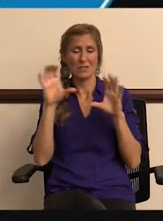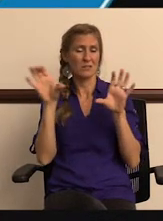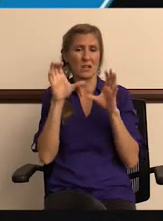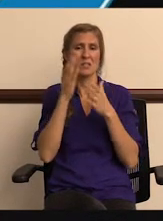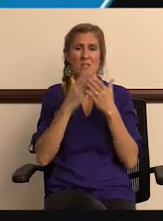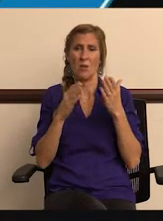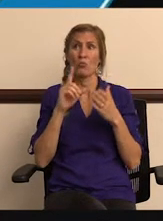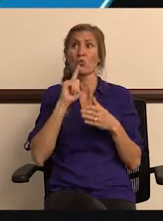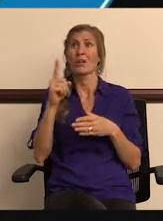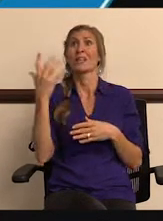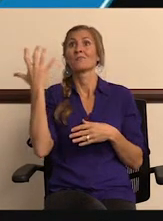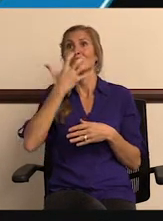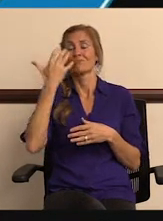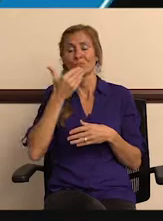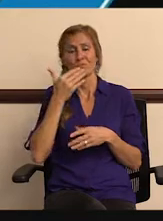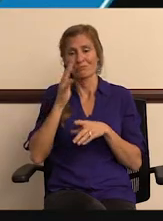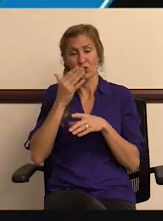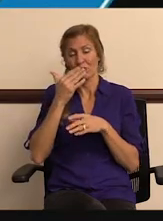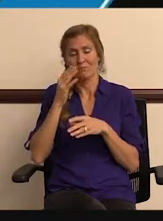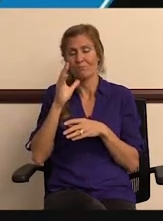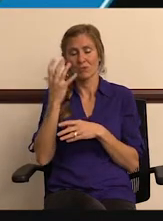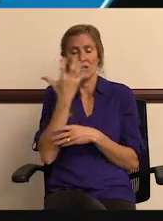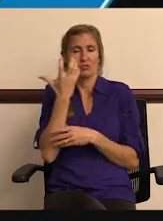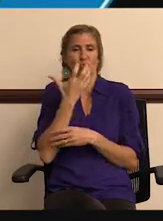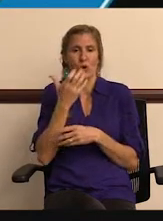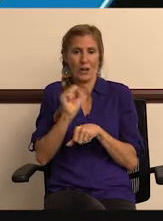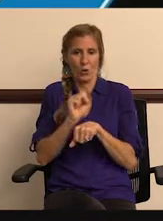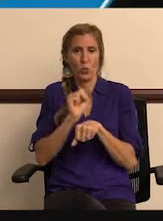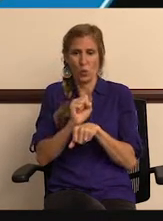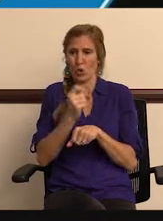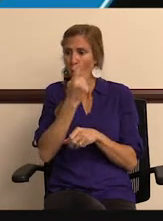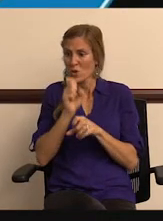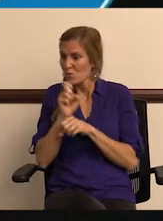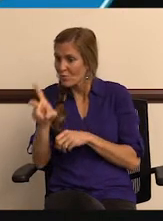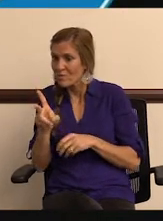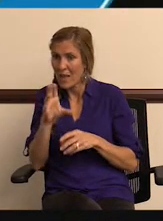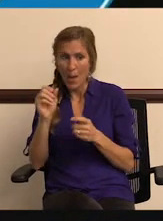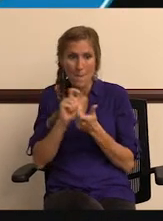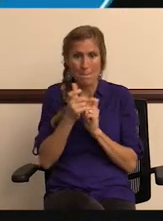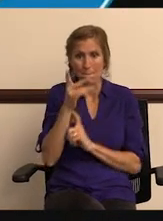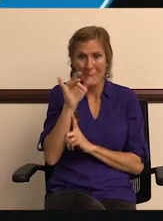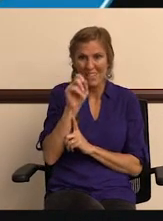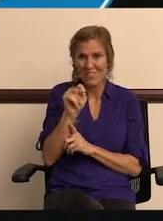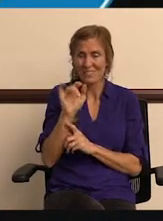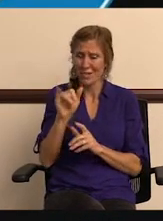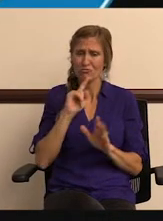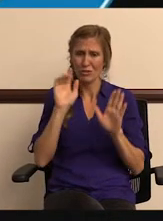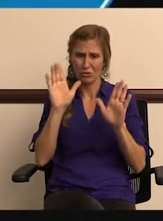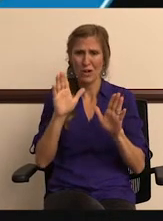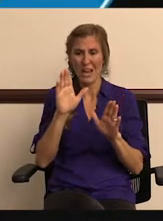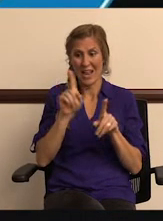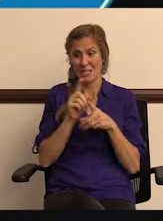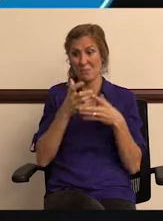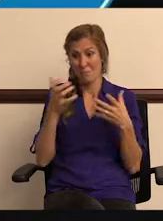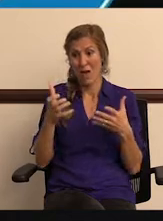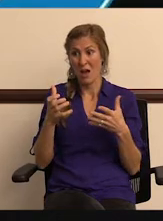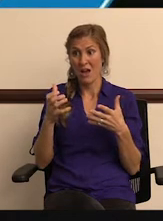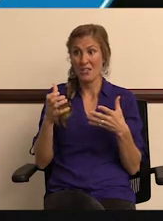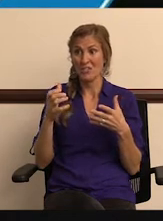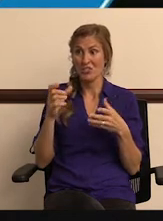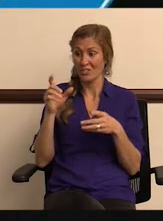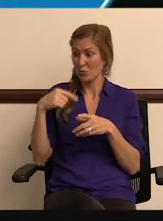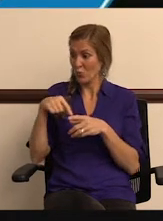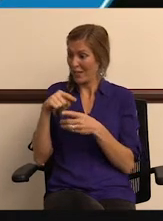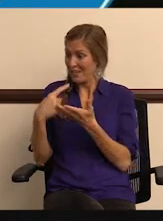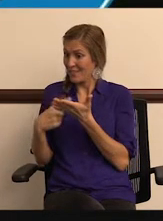you've done, and communications has done some extraordinary work and always willing to jump in and do something and pivot, which has been great. And as